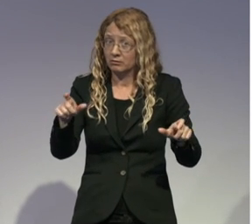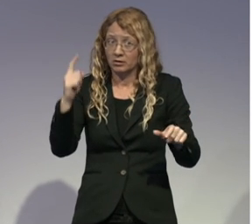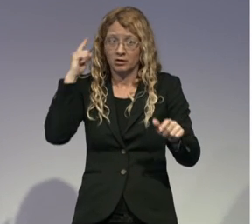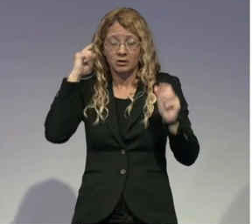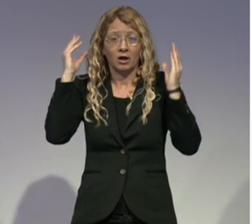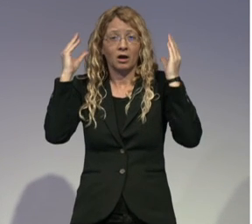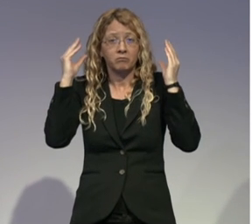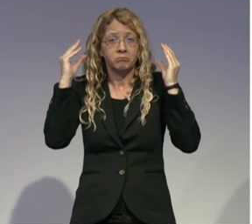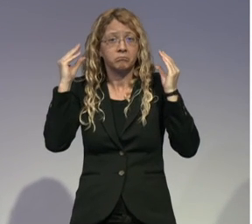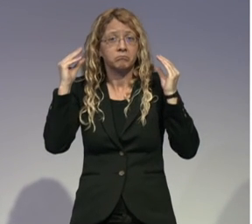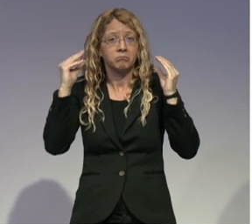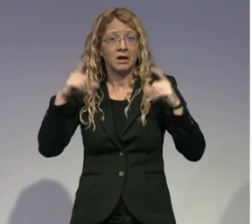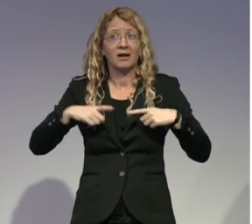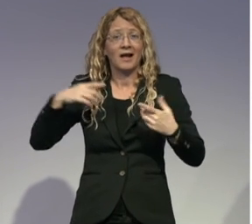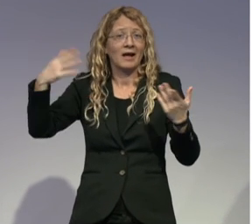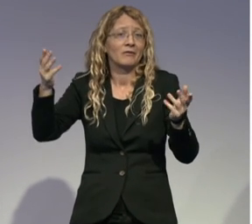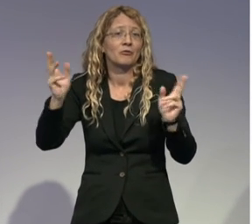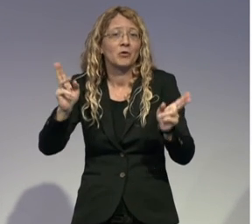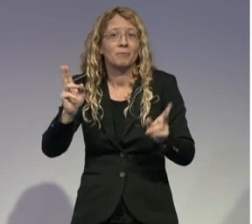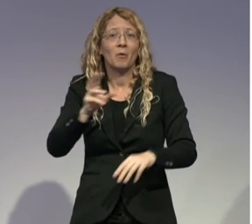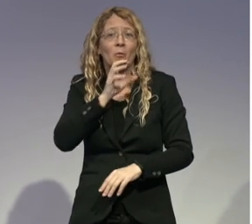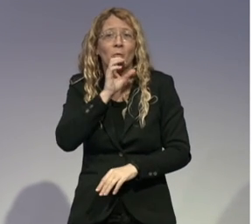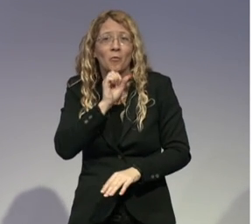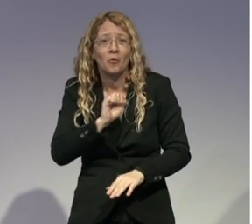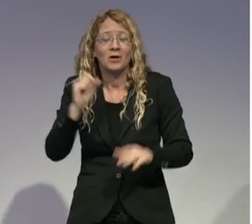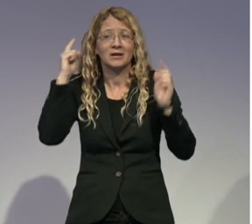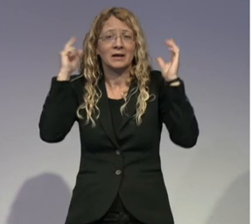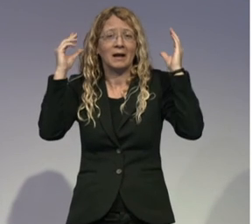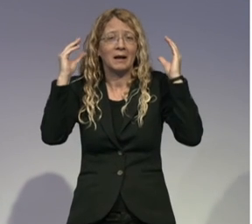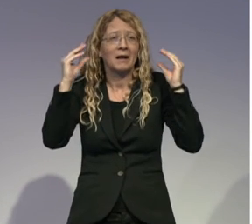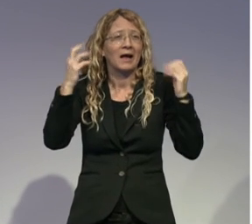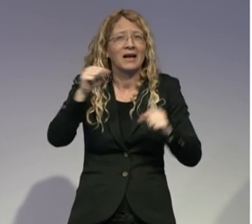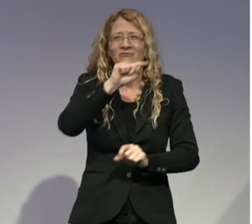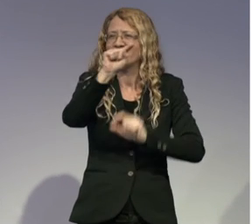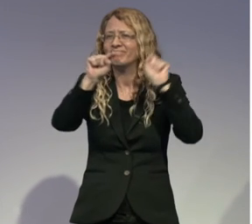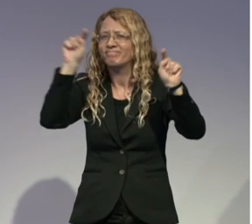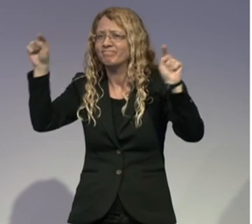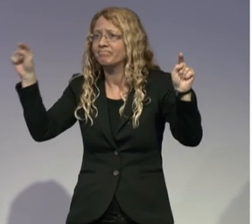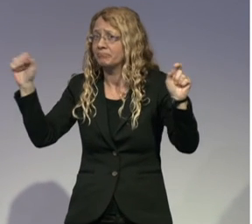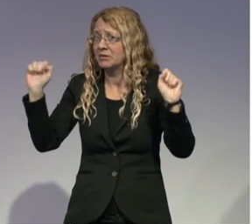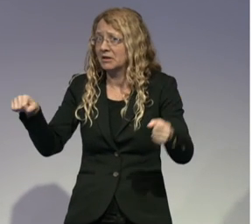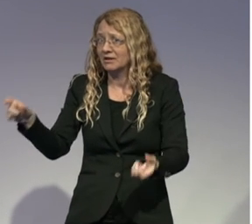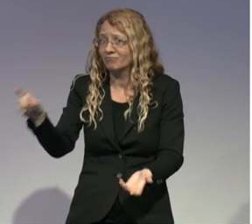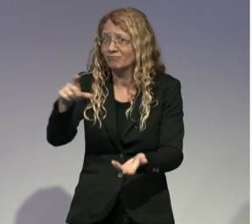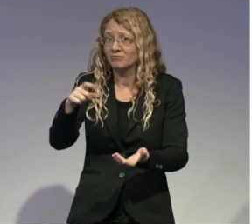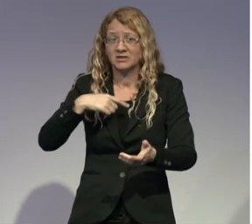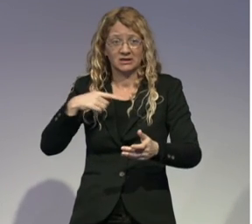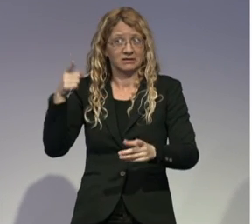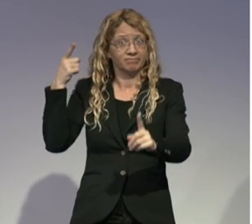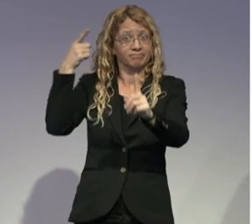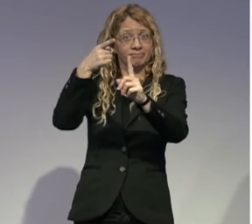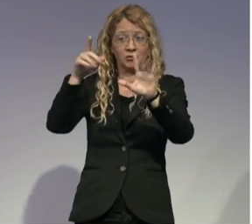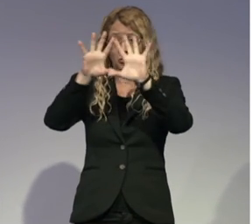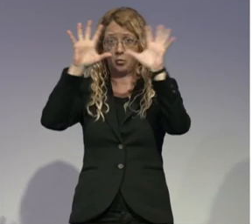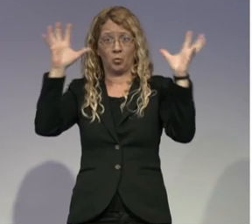we add on to the numbers that already exist. We would like to see ourselves on every single continent in the world because hearing